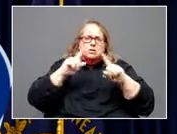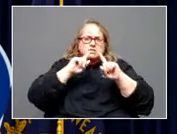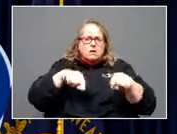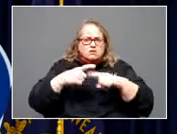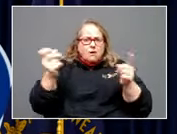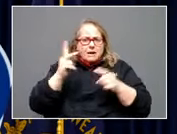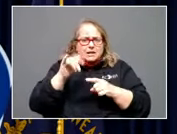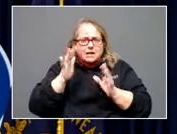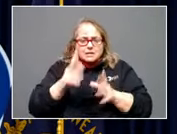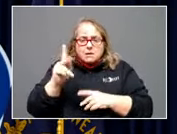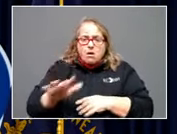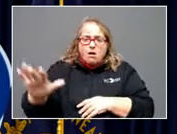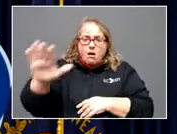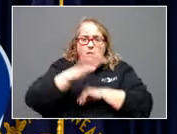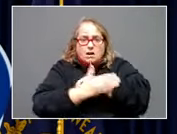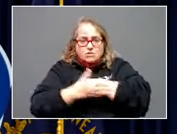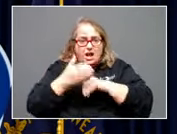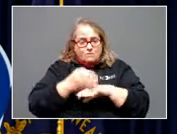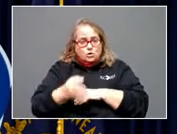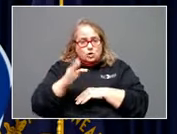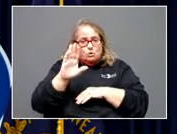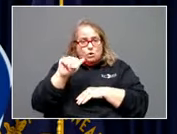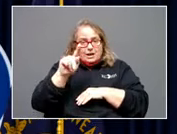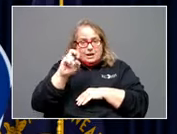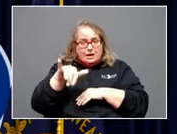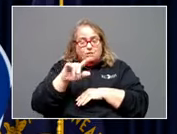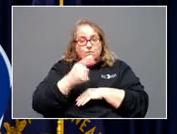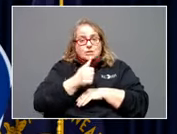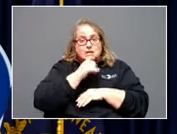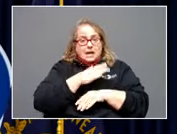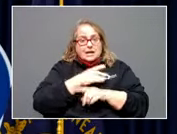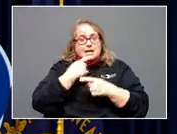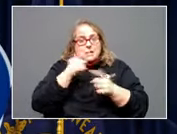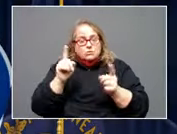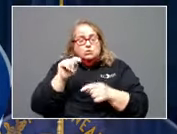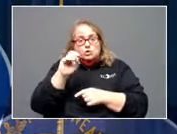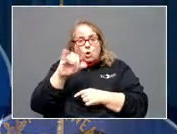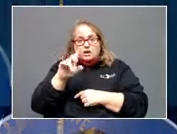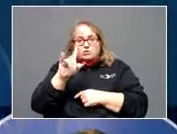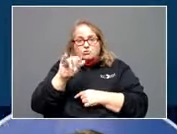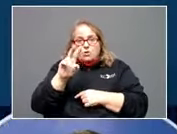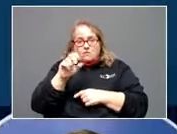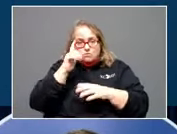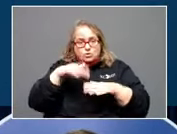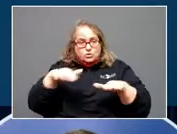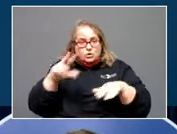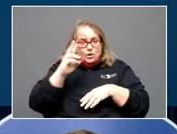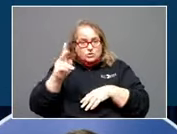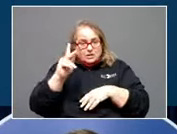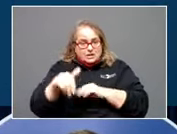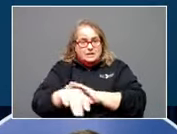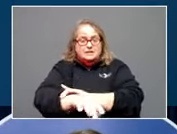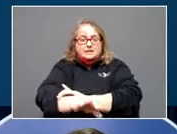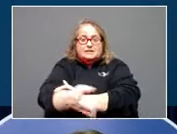country after Brittany, the first lady, announced the toy drive for children in western Kentucky. And as she reminded me, these